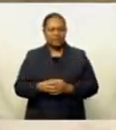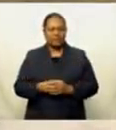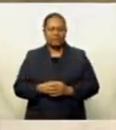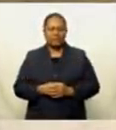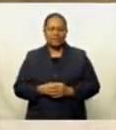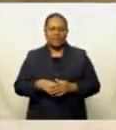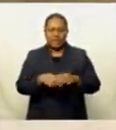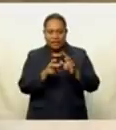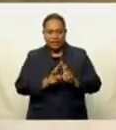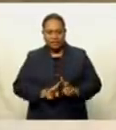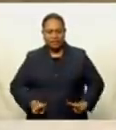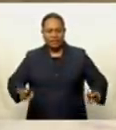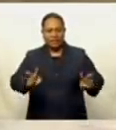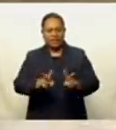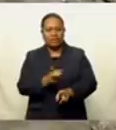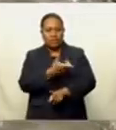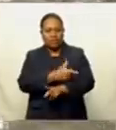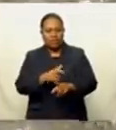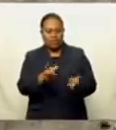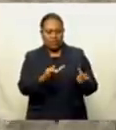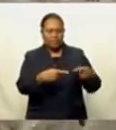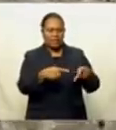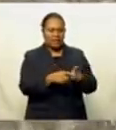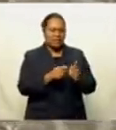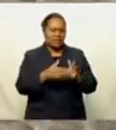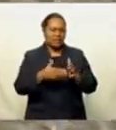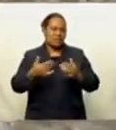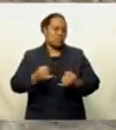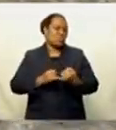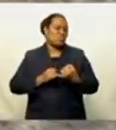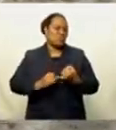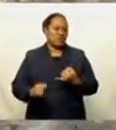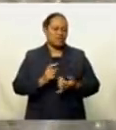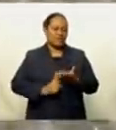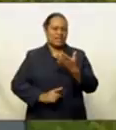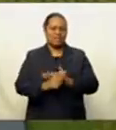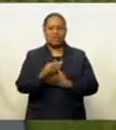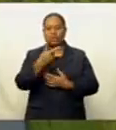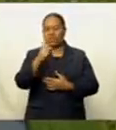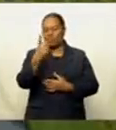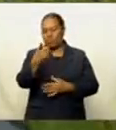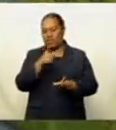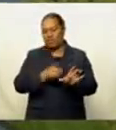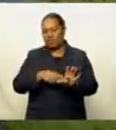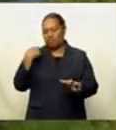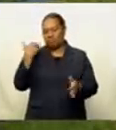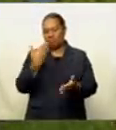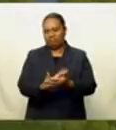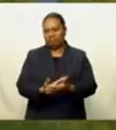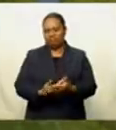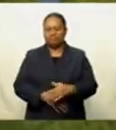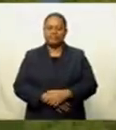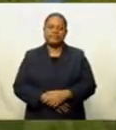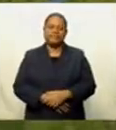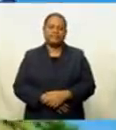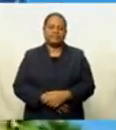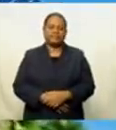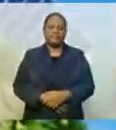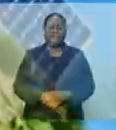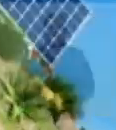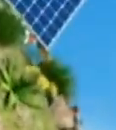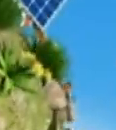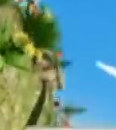along Viti Levu's coral coast have been declared the worst in the last 21 years. Jay Shulal, FBC News.